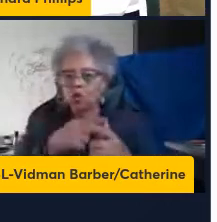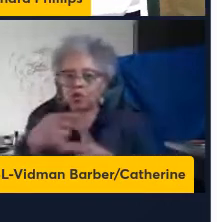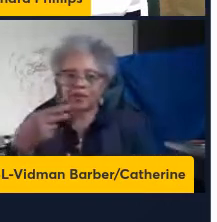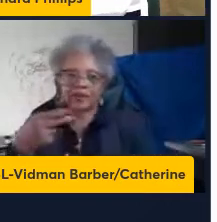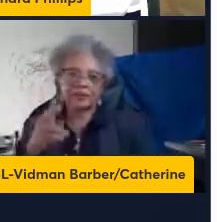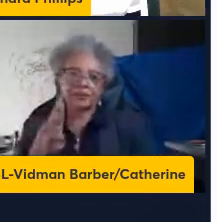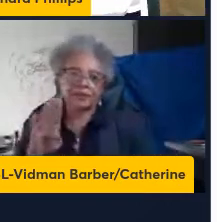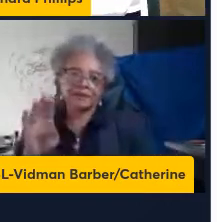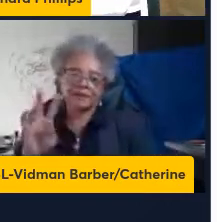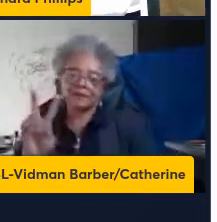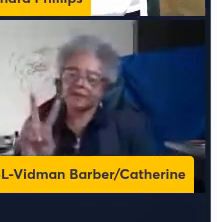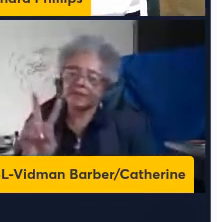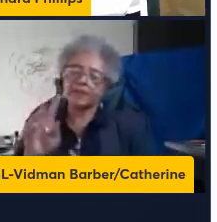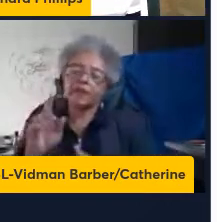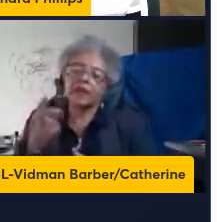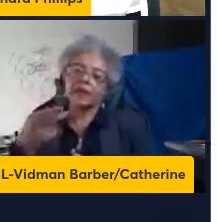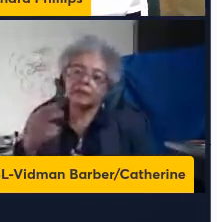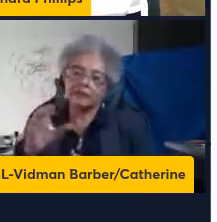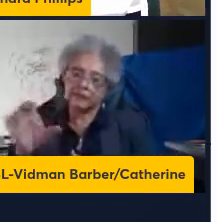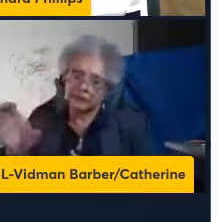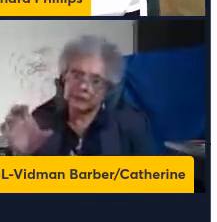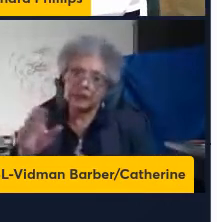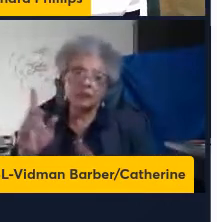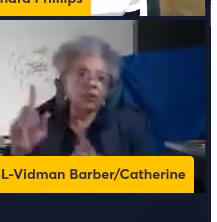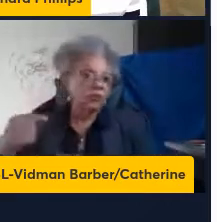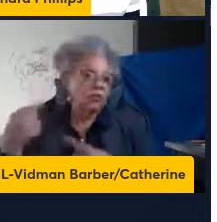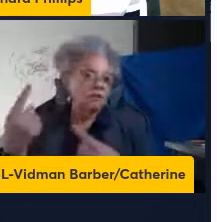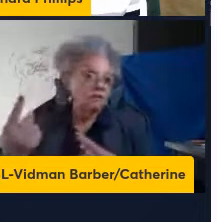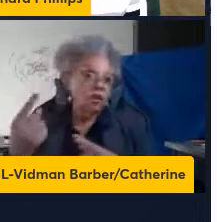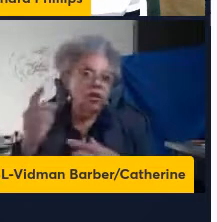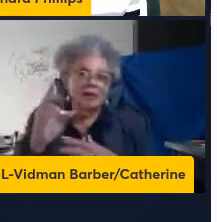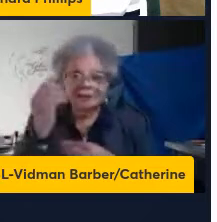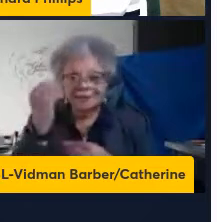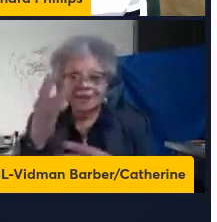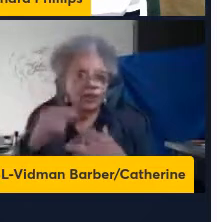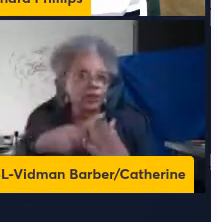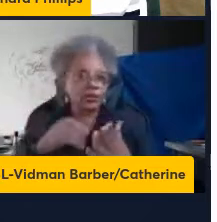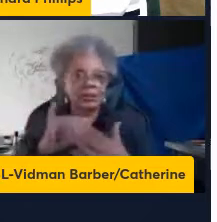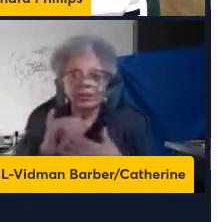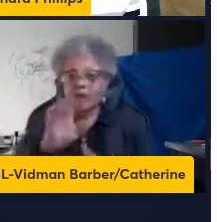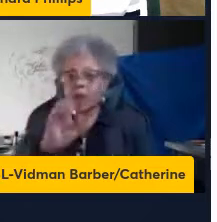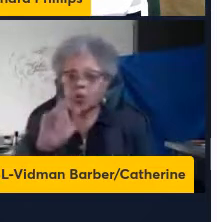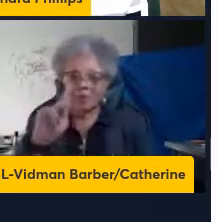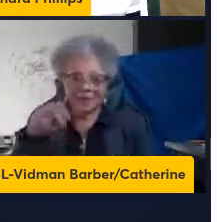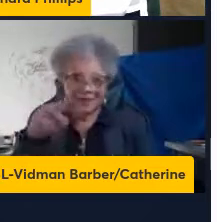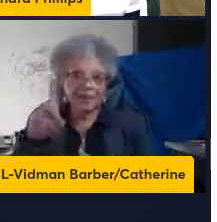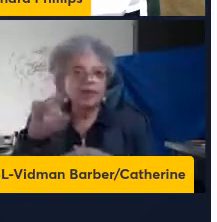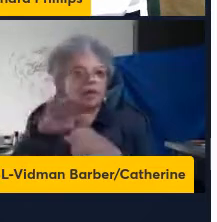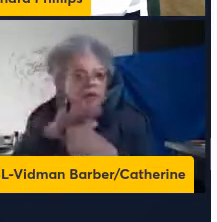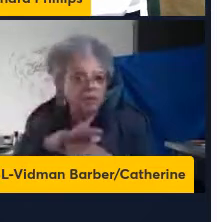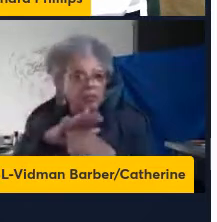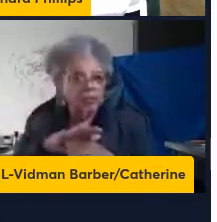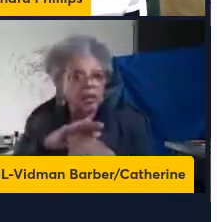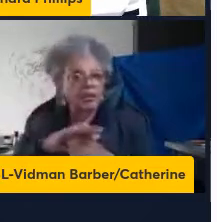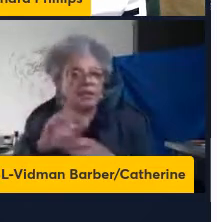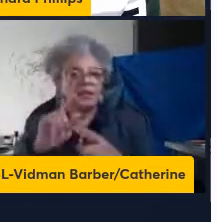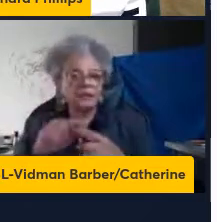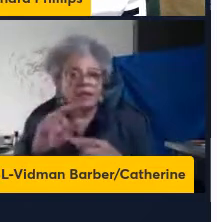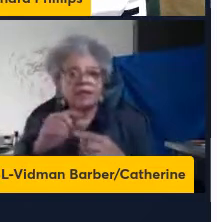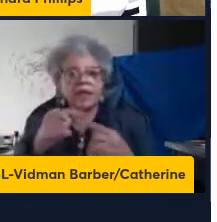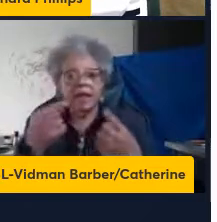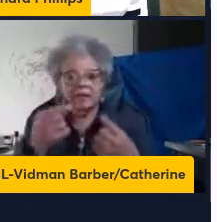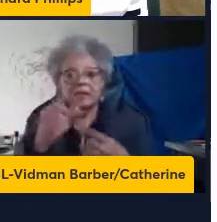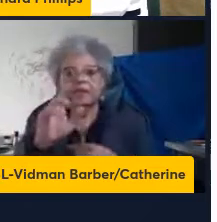far, those data seem to suggest that OPN does suppress the anti-tumor T-cell response.